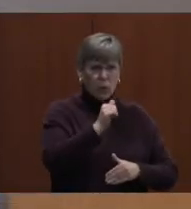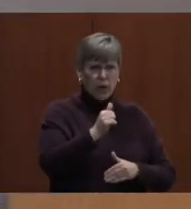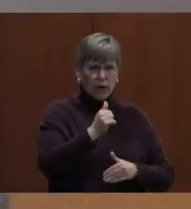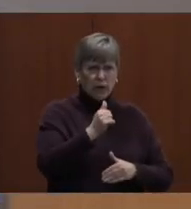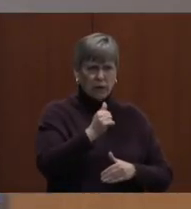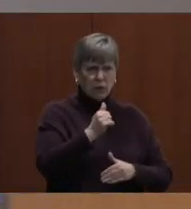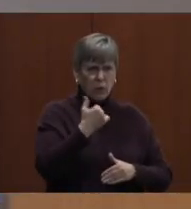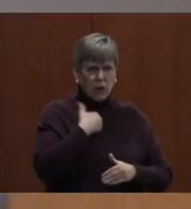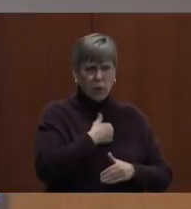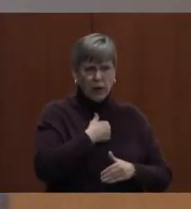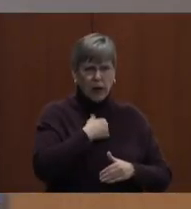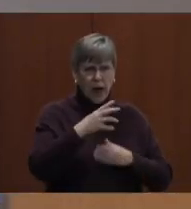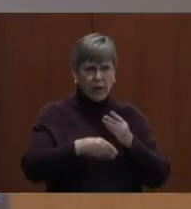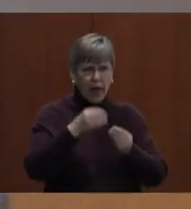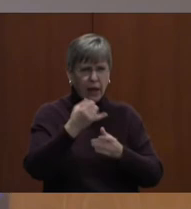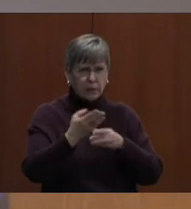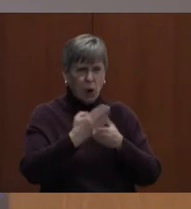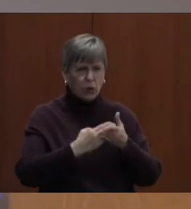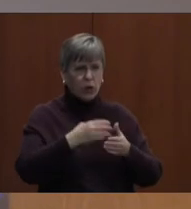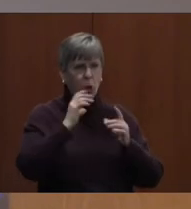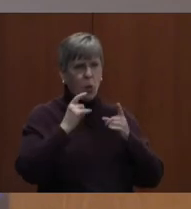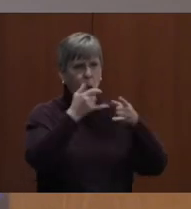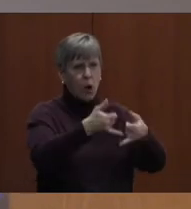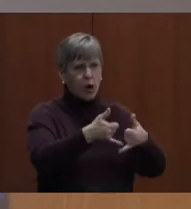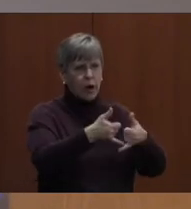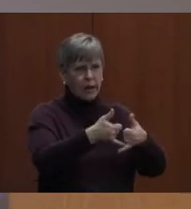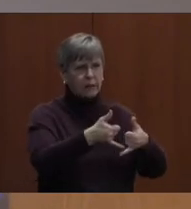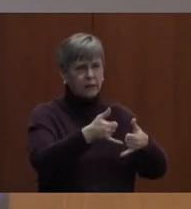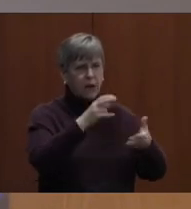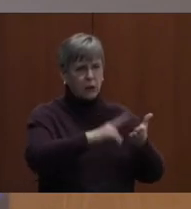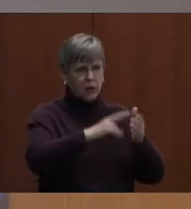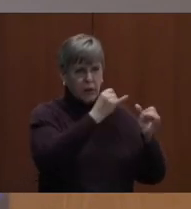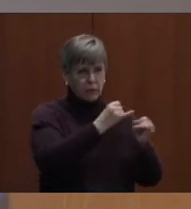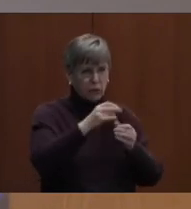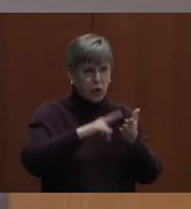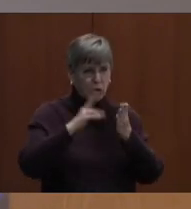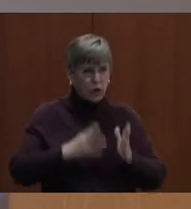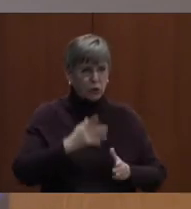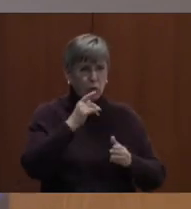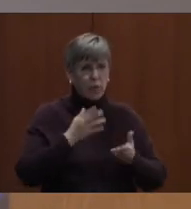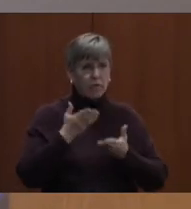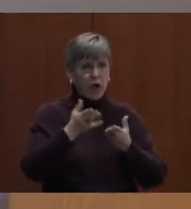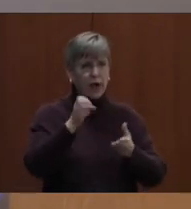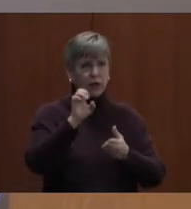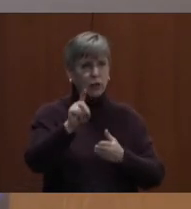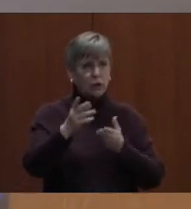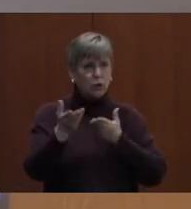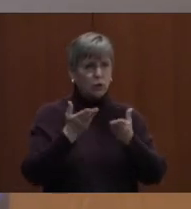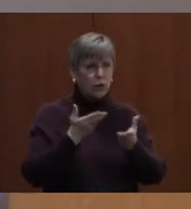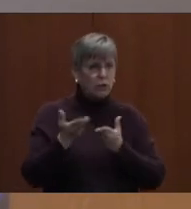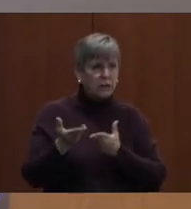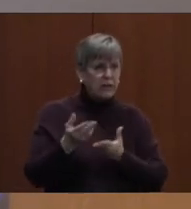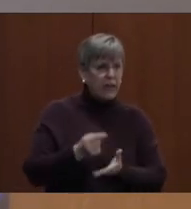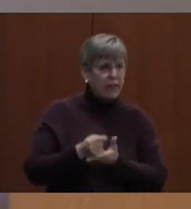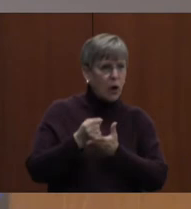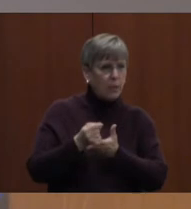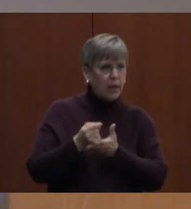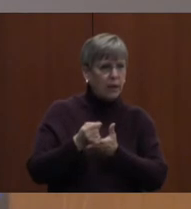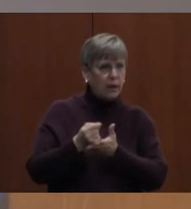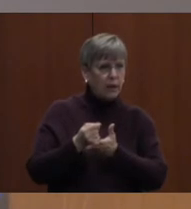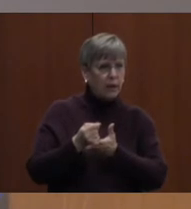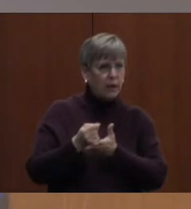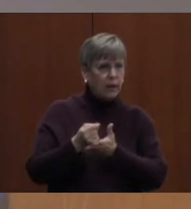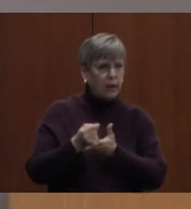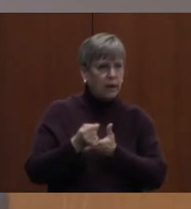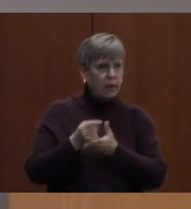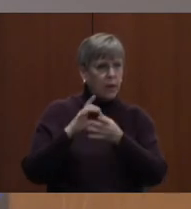part, unless the award is contracted to individuals or contractors that provide educational services and therapy relating to